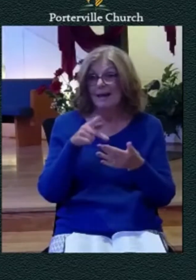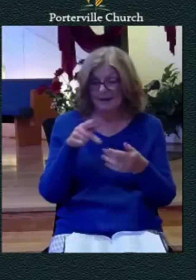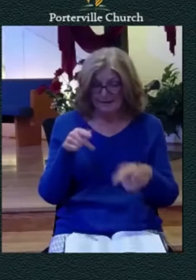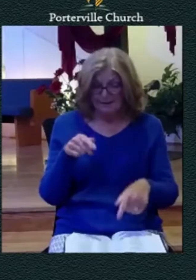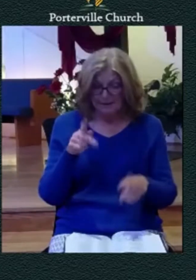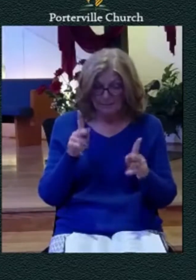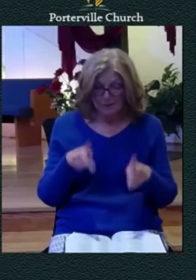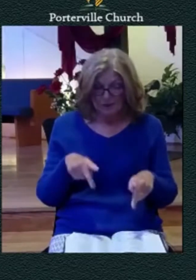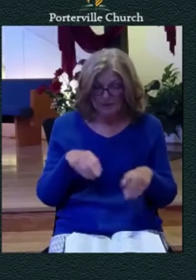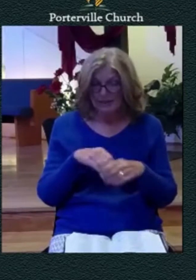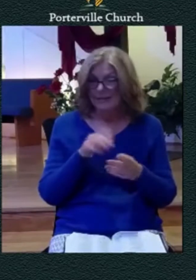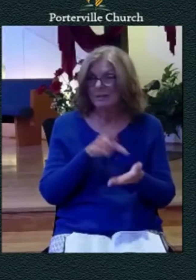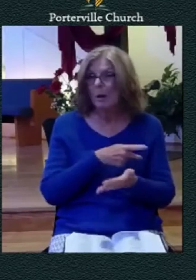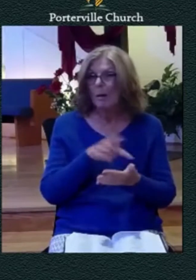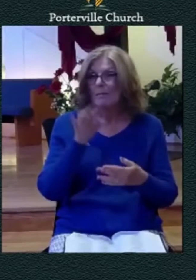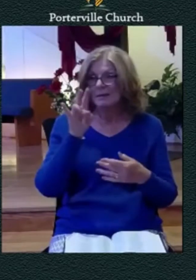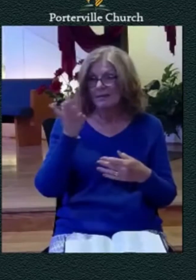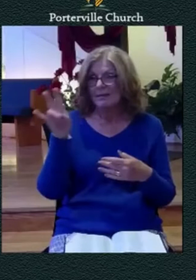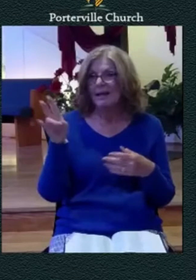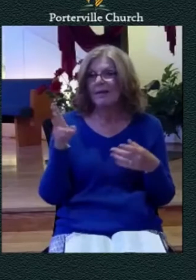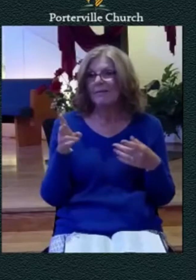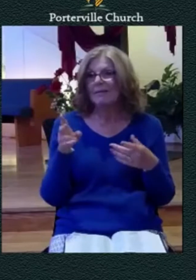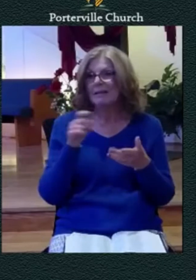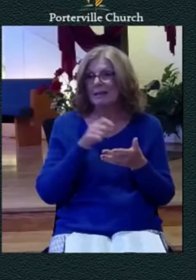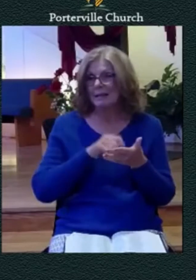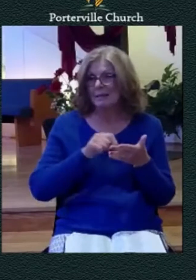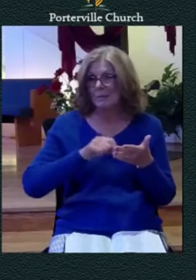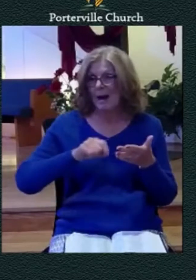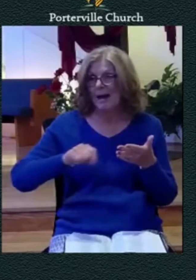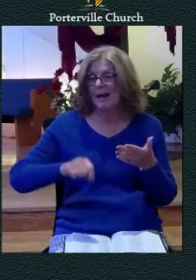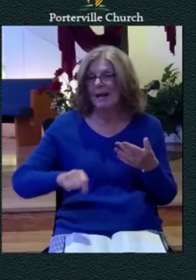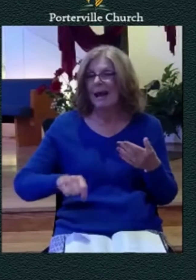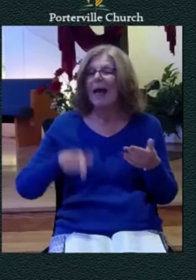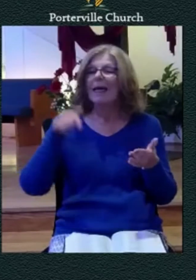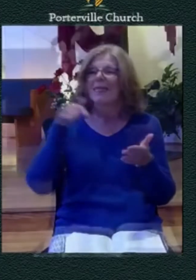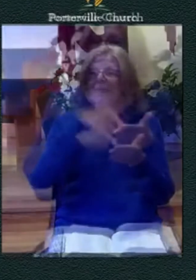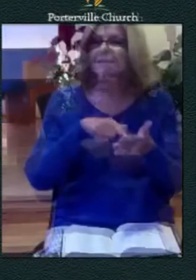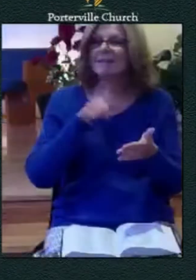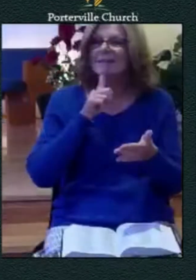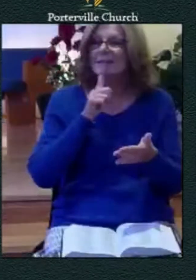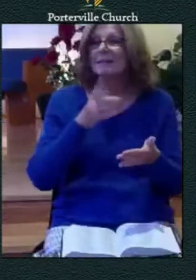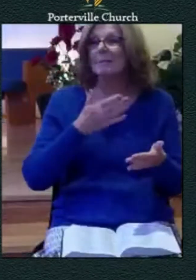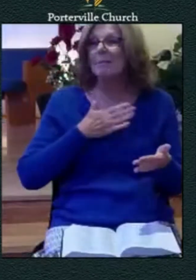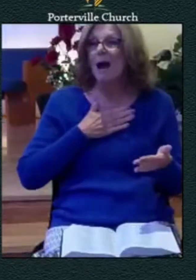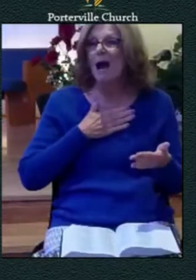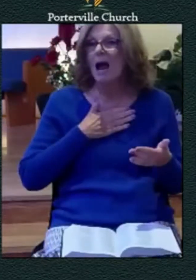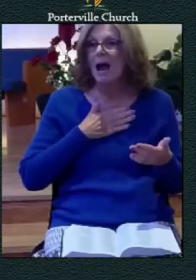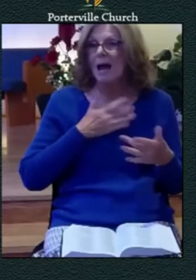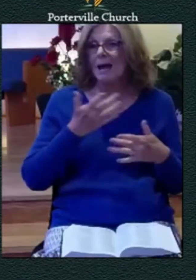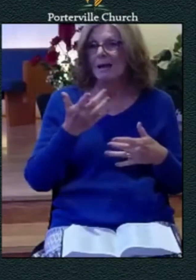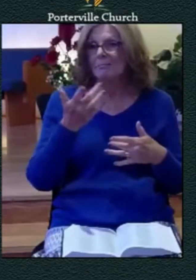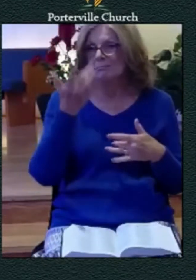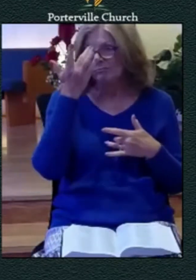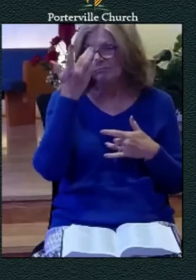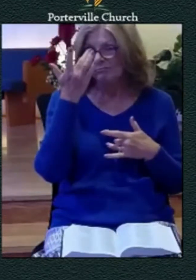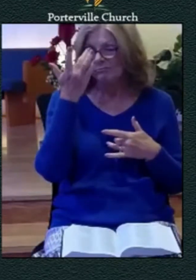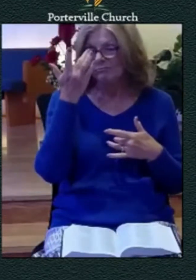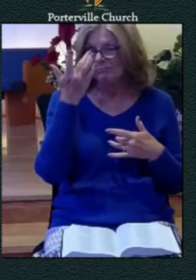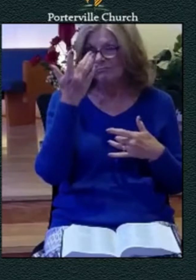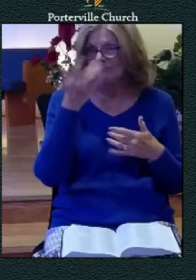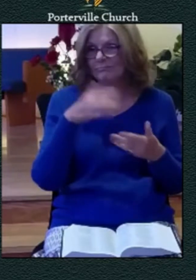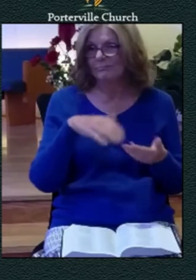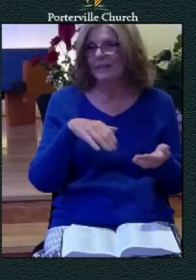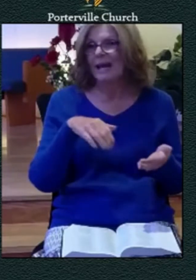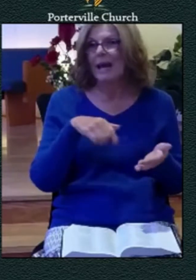as he tells us this is my infirmity we could put it in more modern english this is